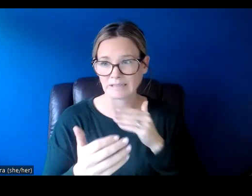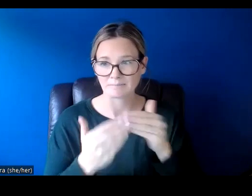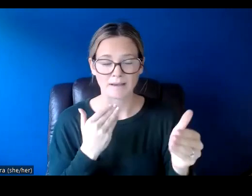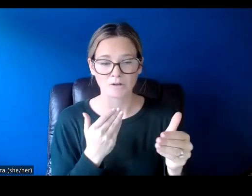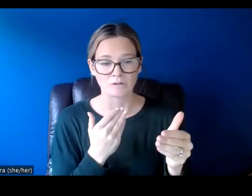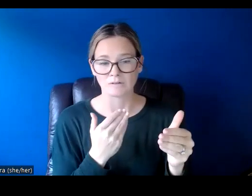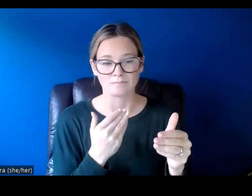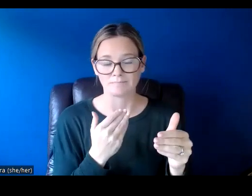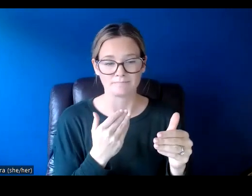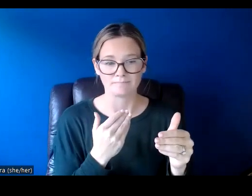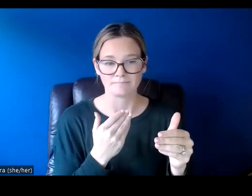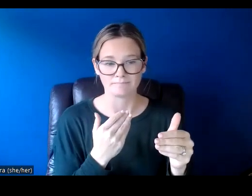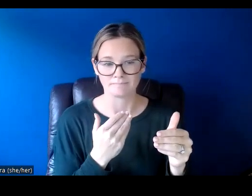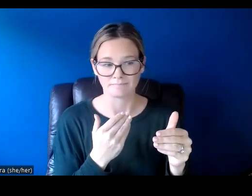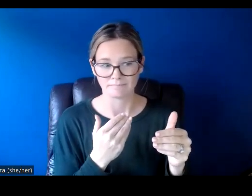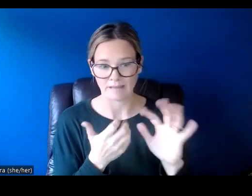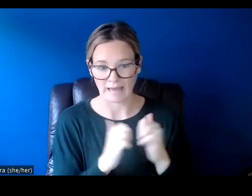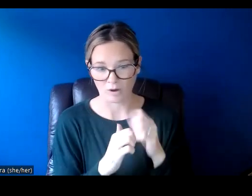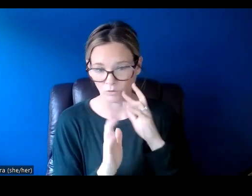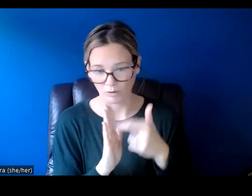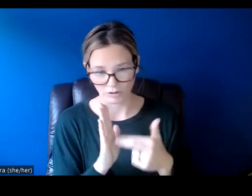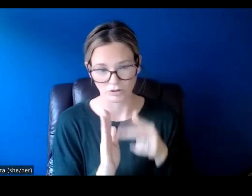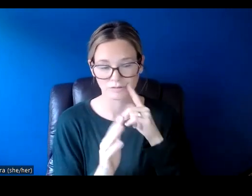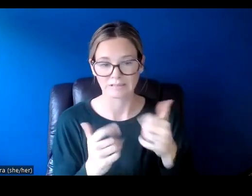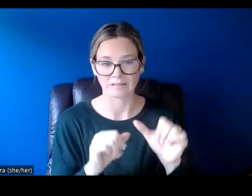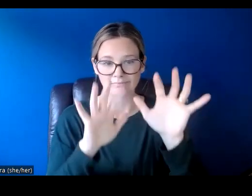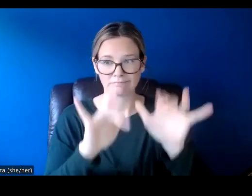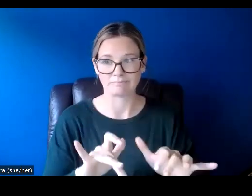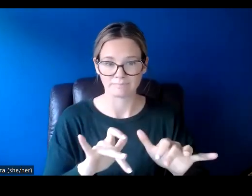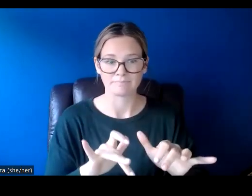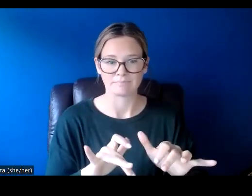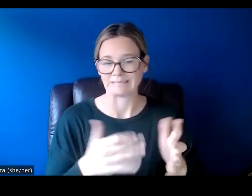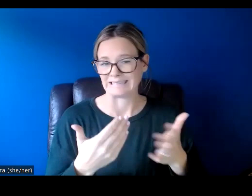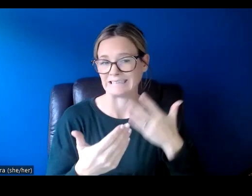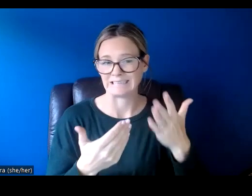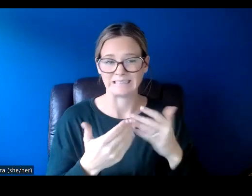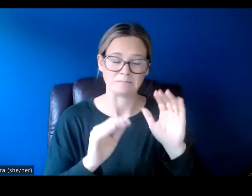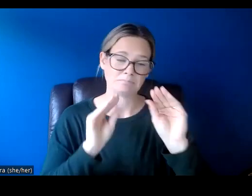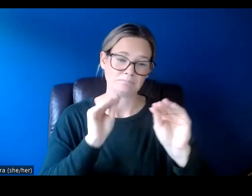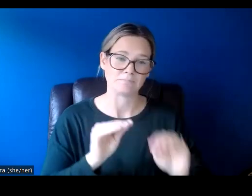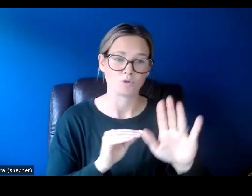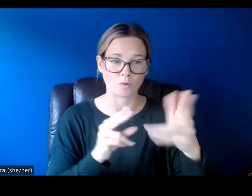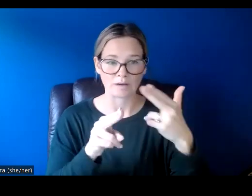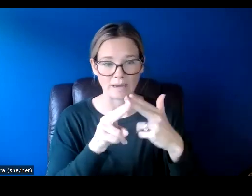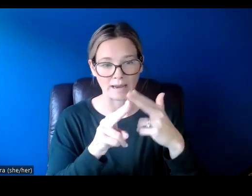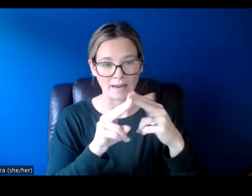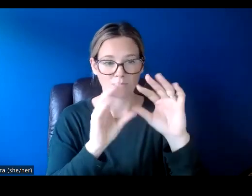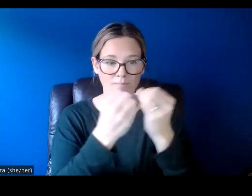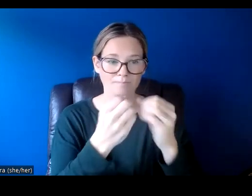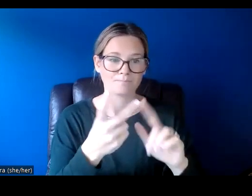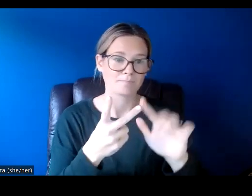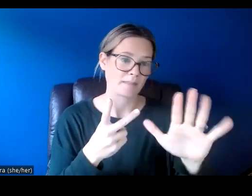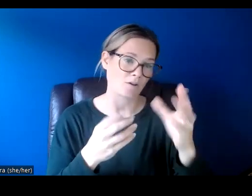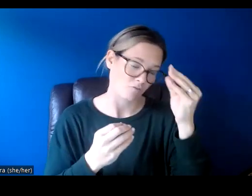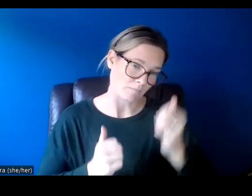going to be registering in. But it's very straightforward. Your organization name and information.